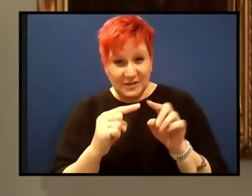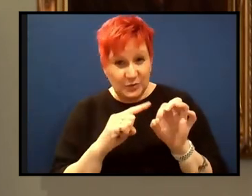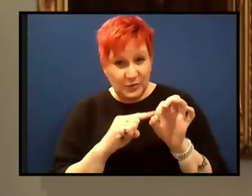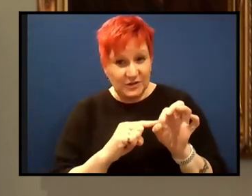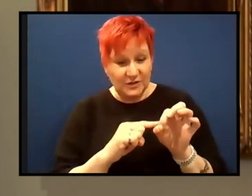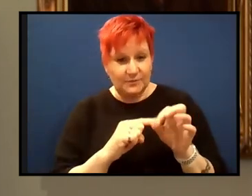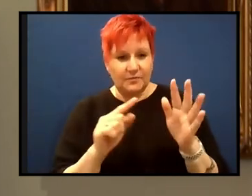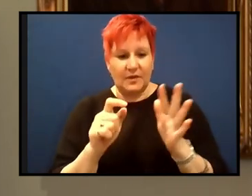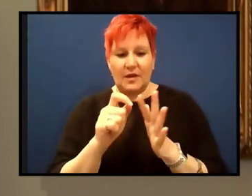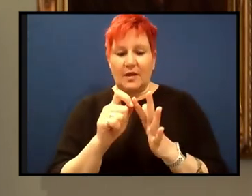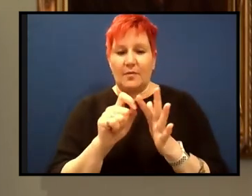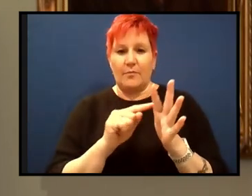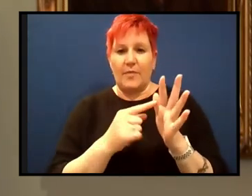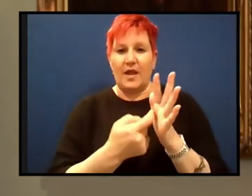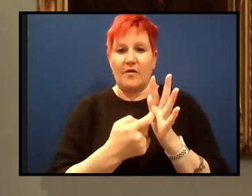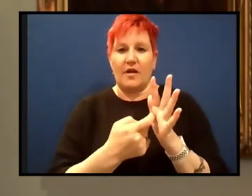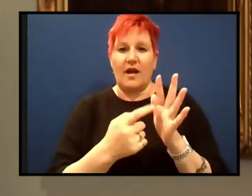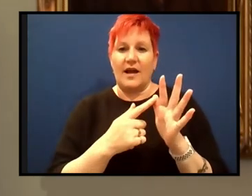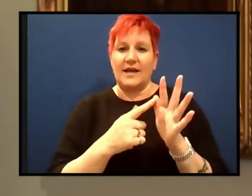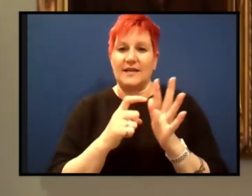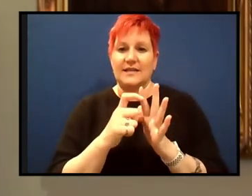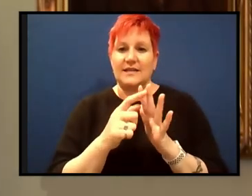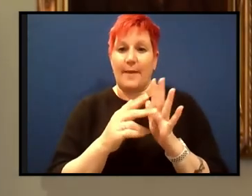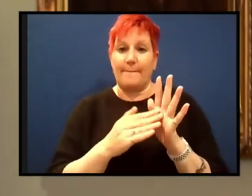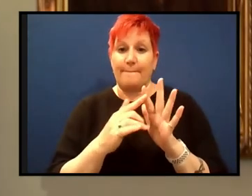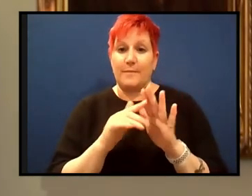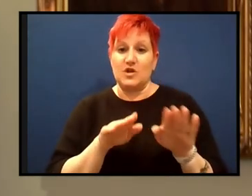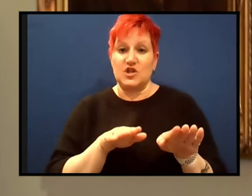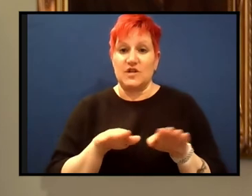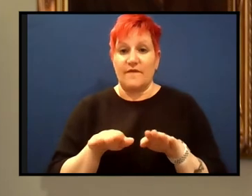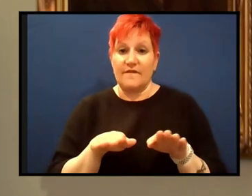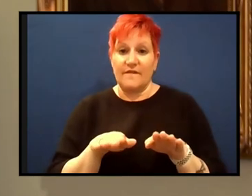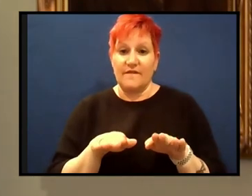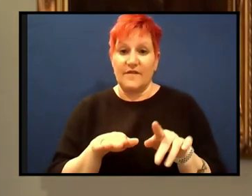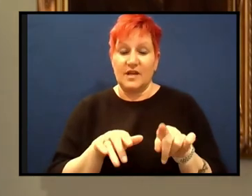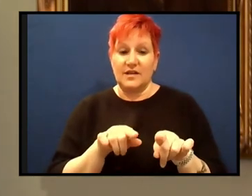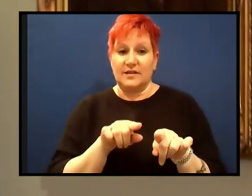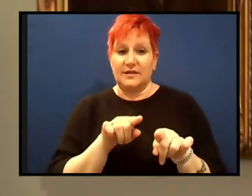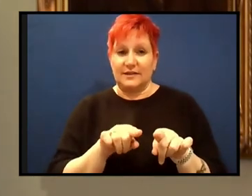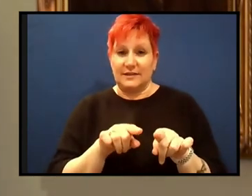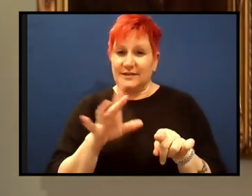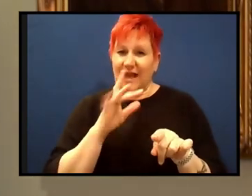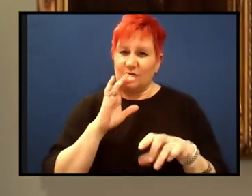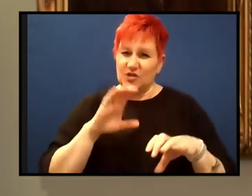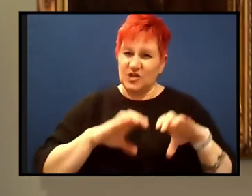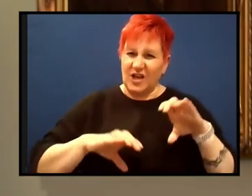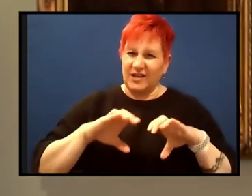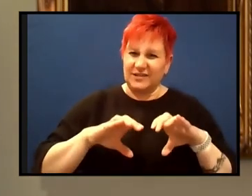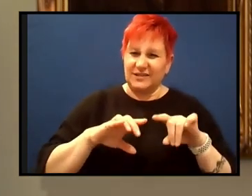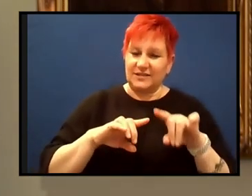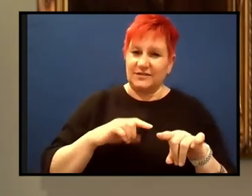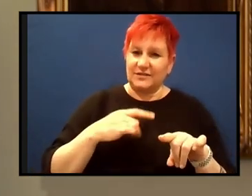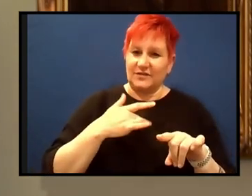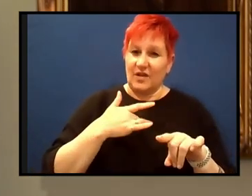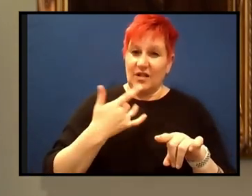paradigm shifts, have we, is science, is the science mature, so mature now that you would not expect to see